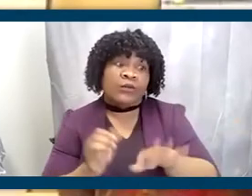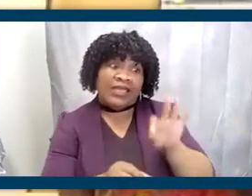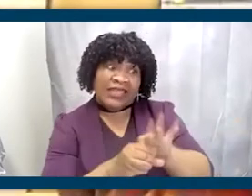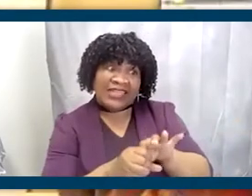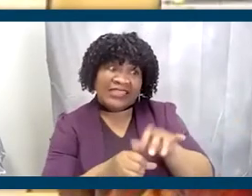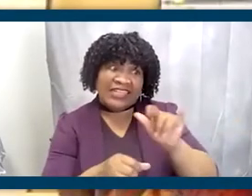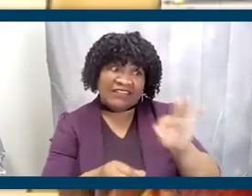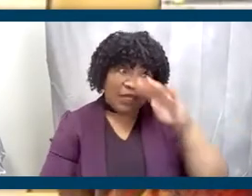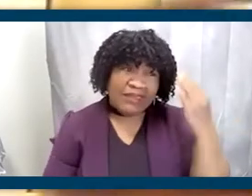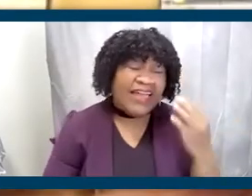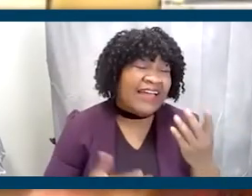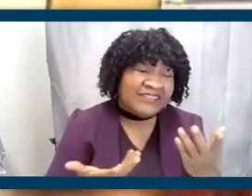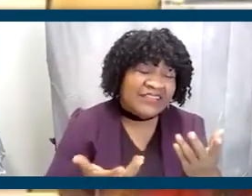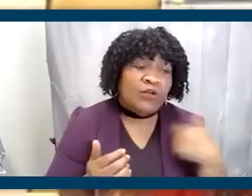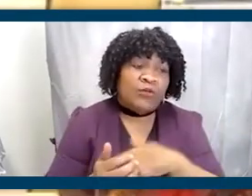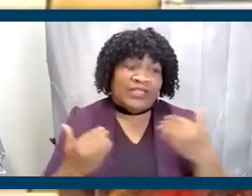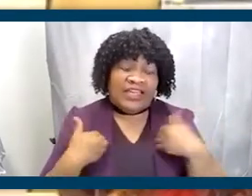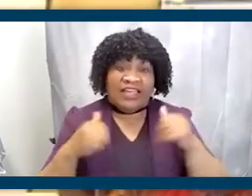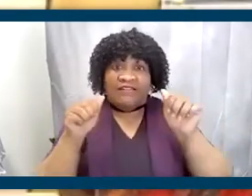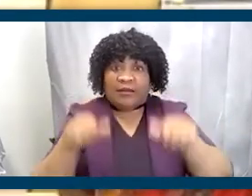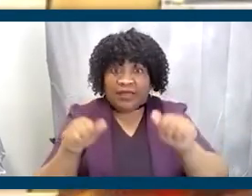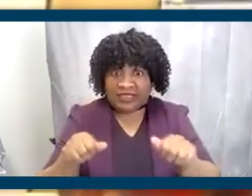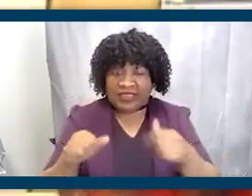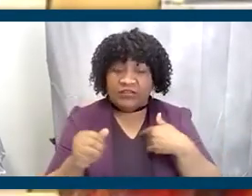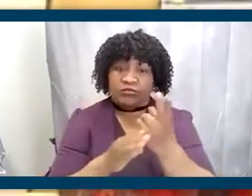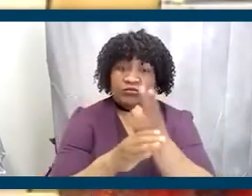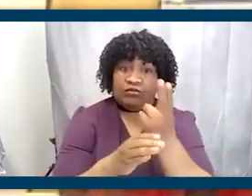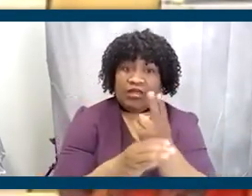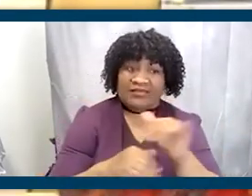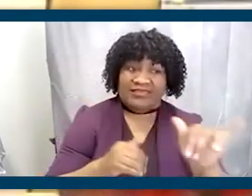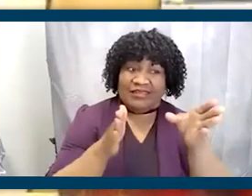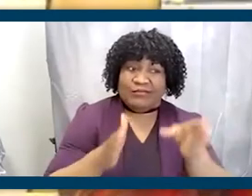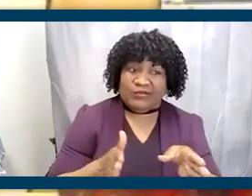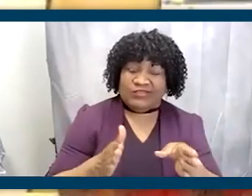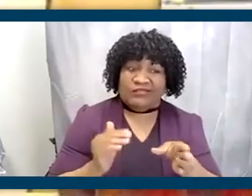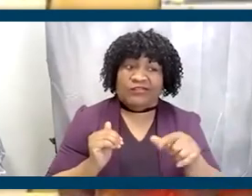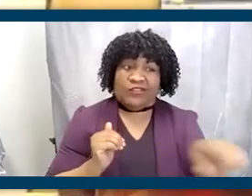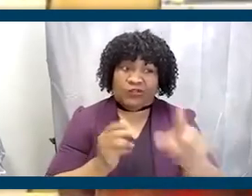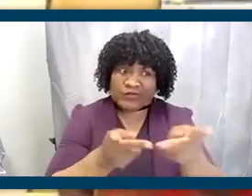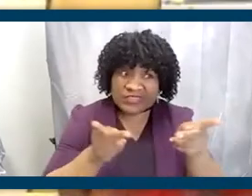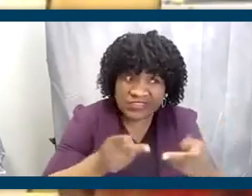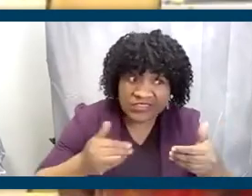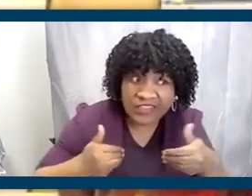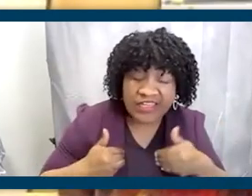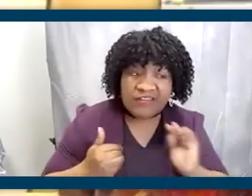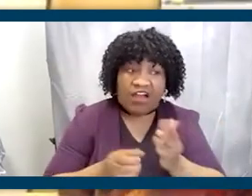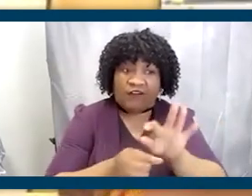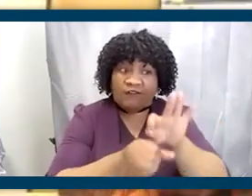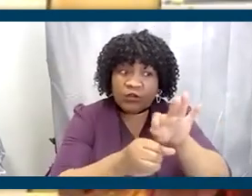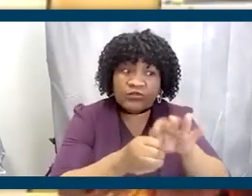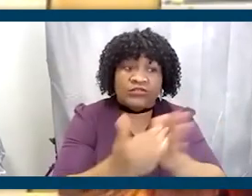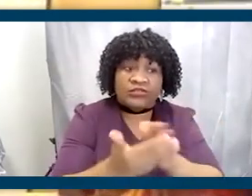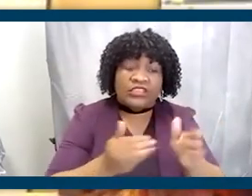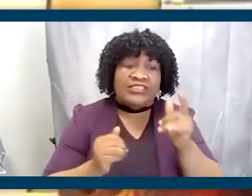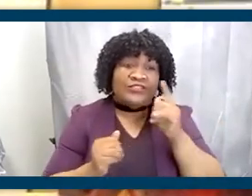Black or not, that, that we have the ability to utilize that person, those positions, our votes, whatever it is, to